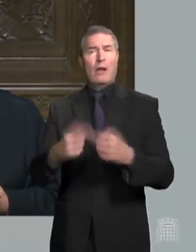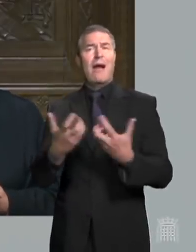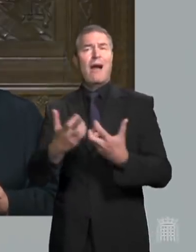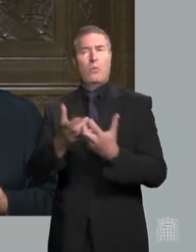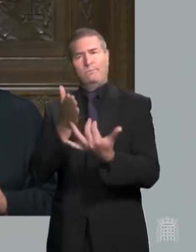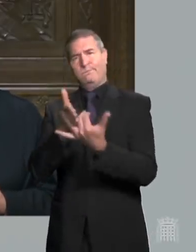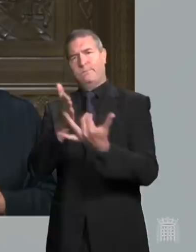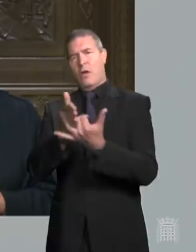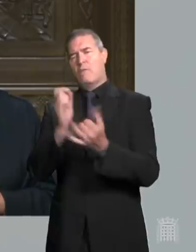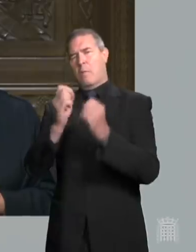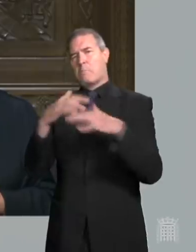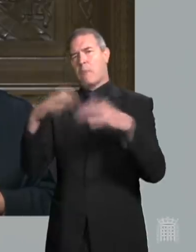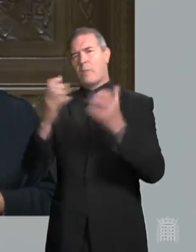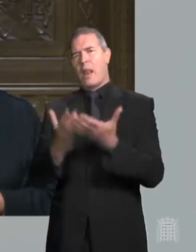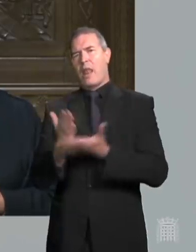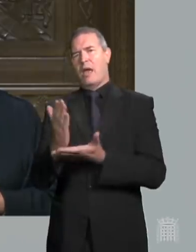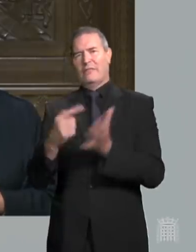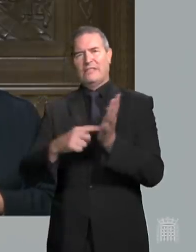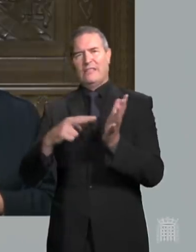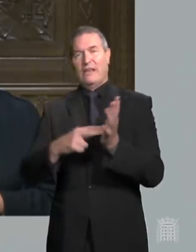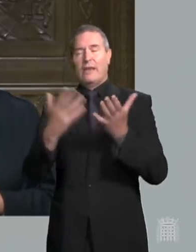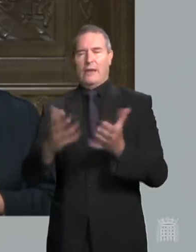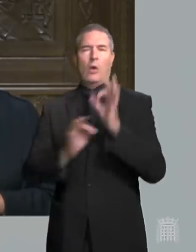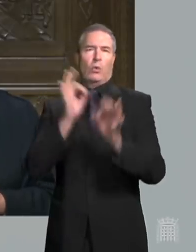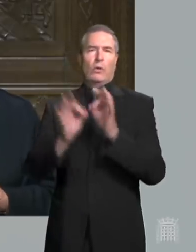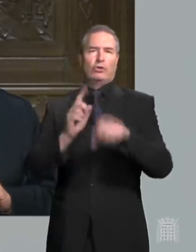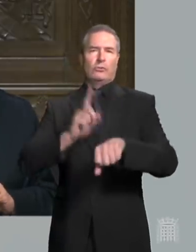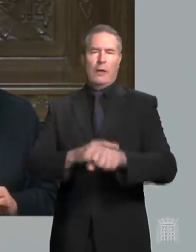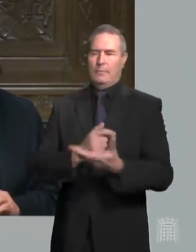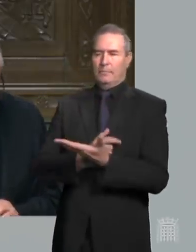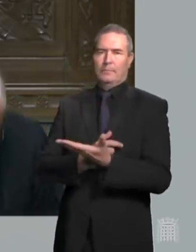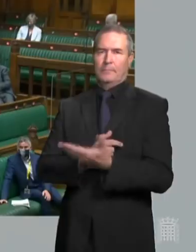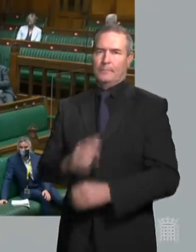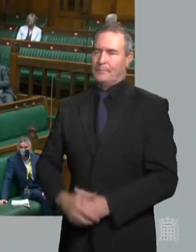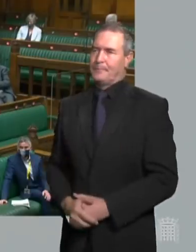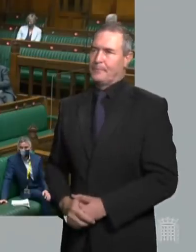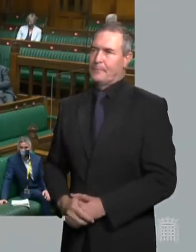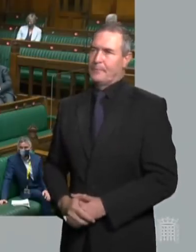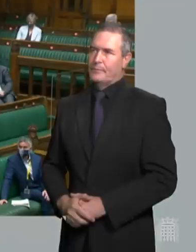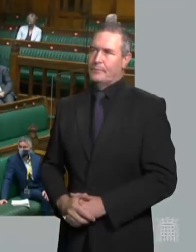on Parliament live TV. We now come to questions to the Prime Minister, John McNaughton.